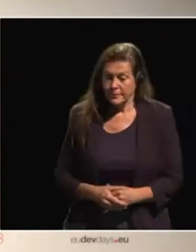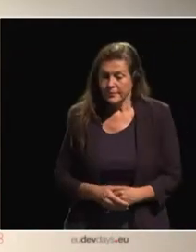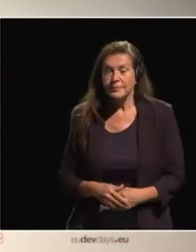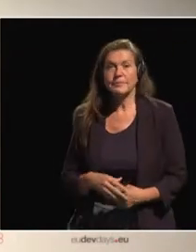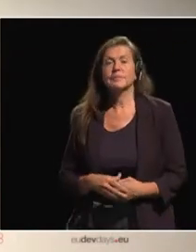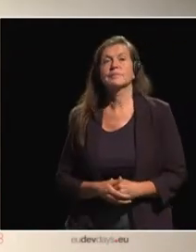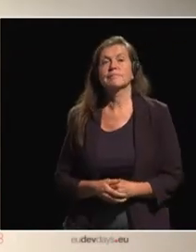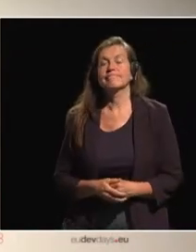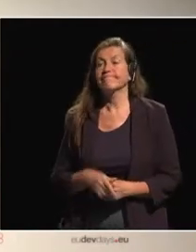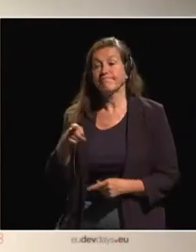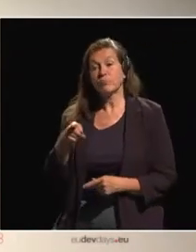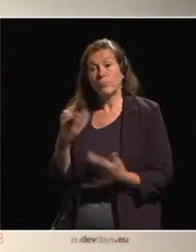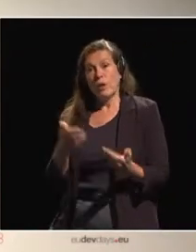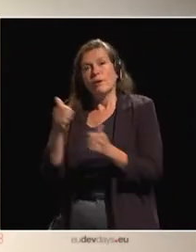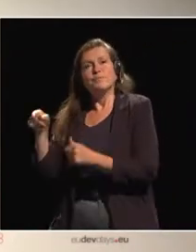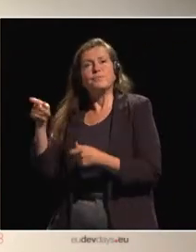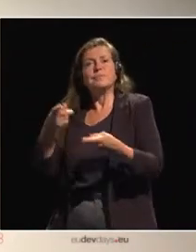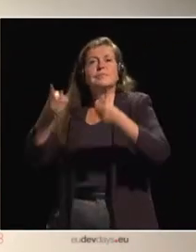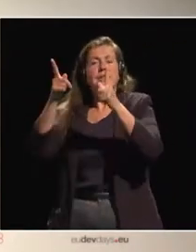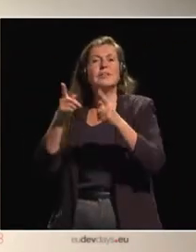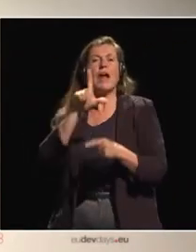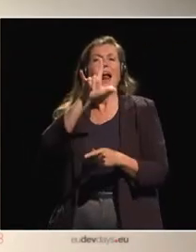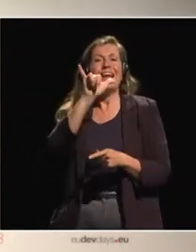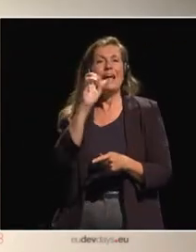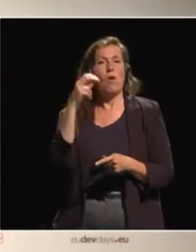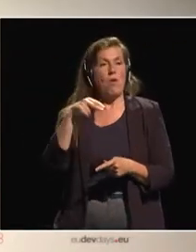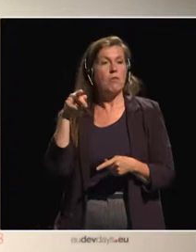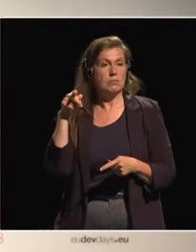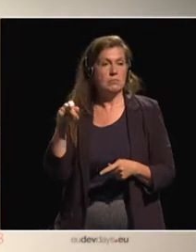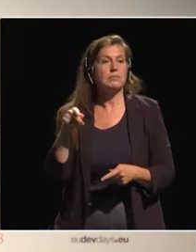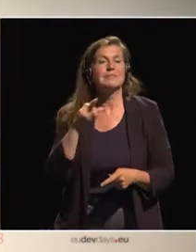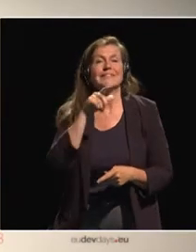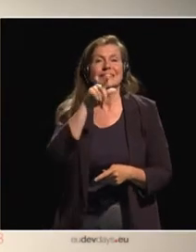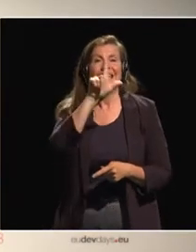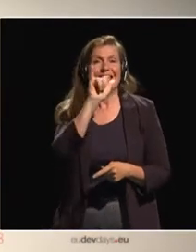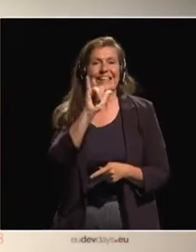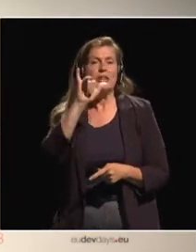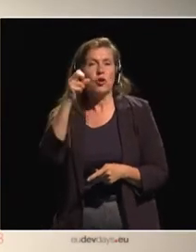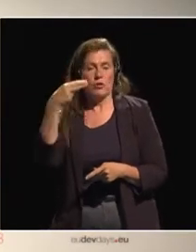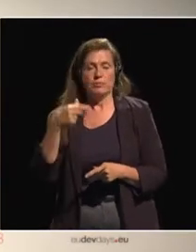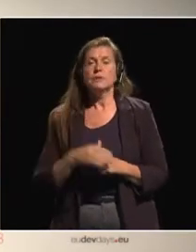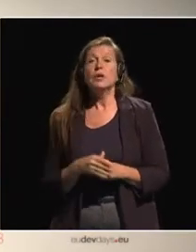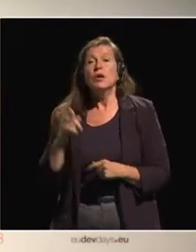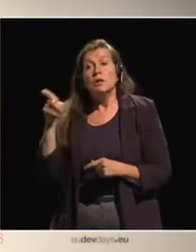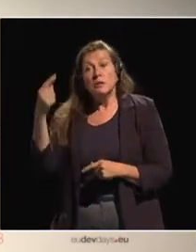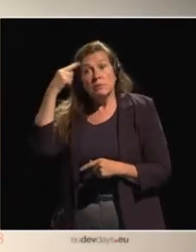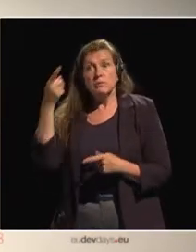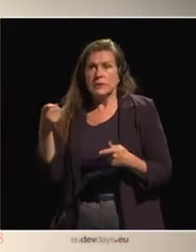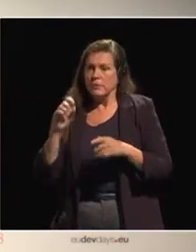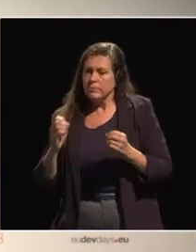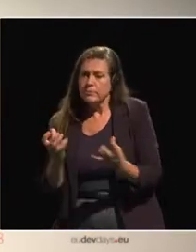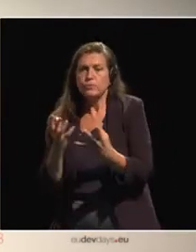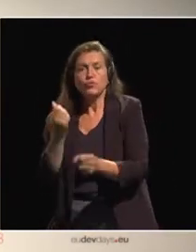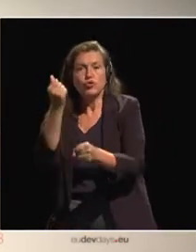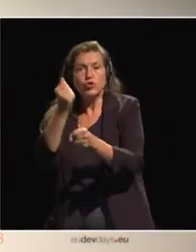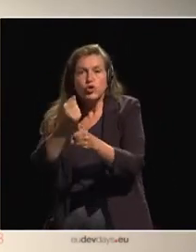do you think that industrialization is the answer? That it can create jobs for youth, for women